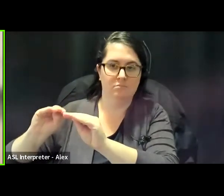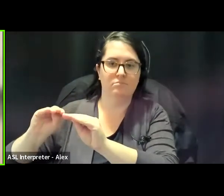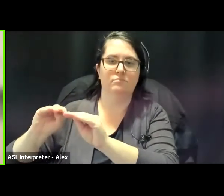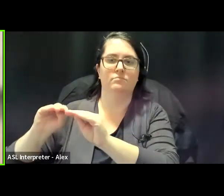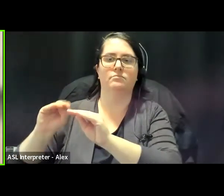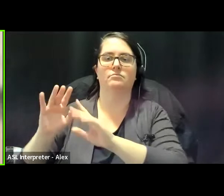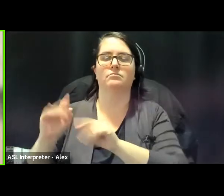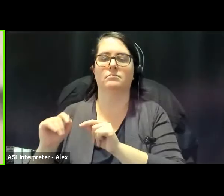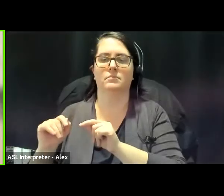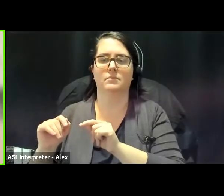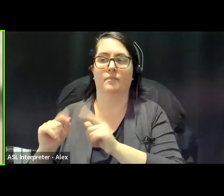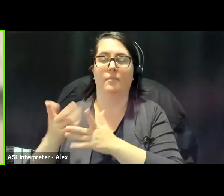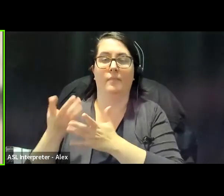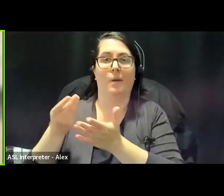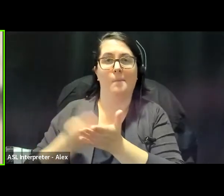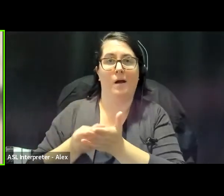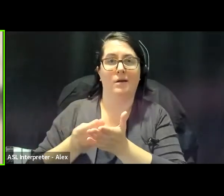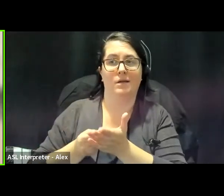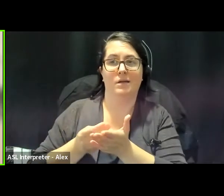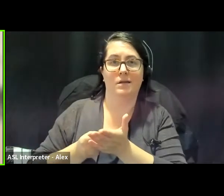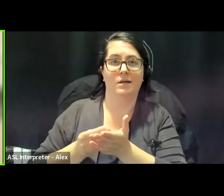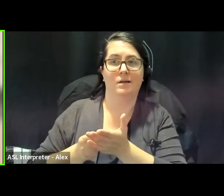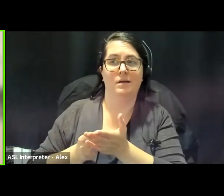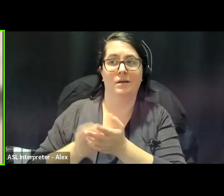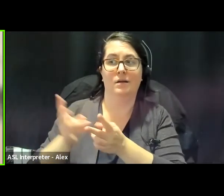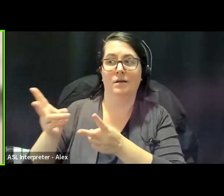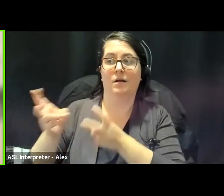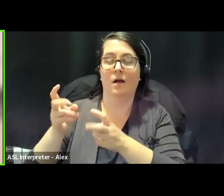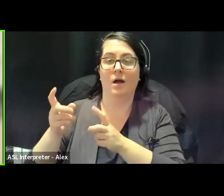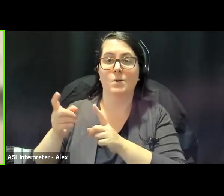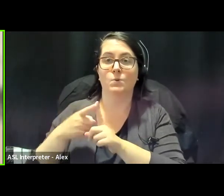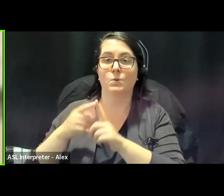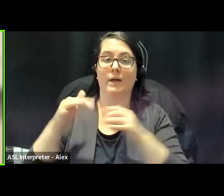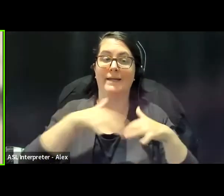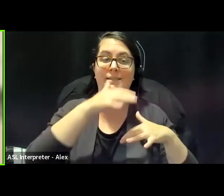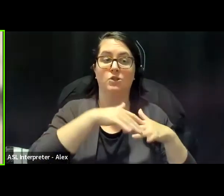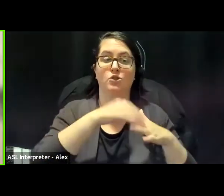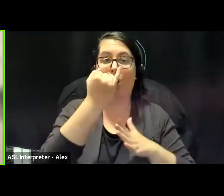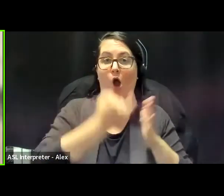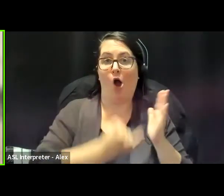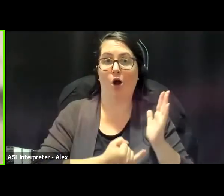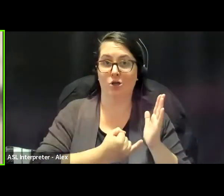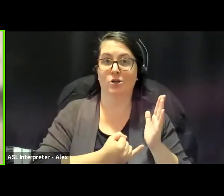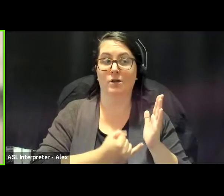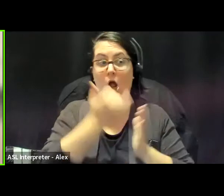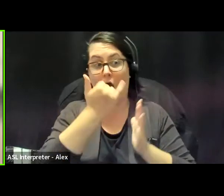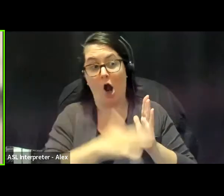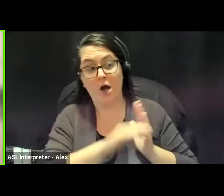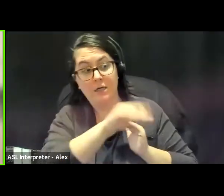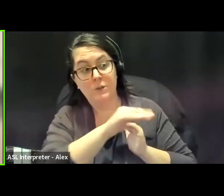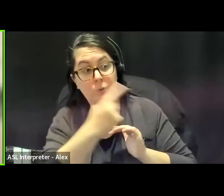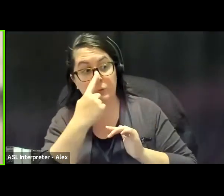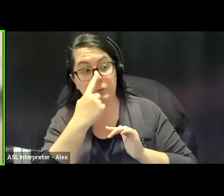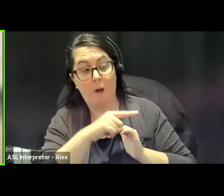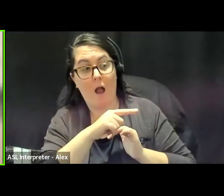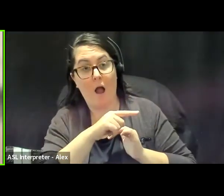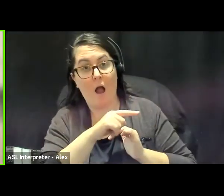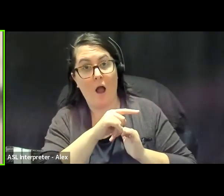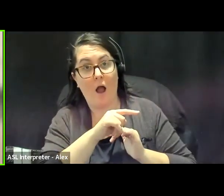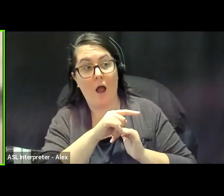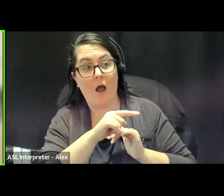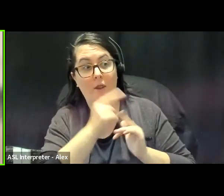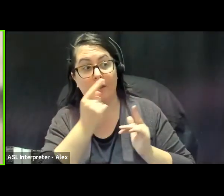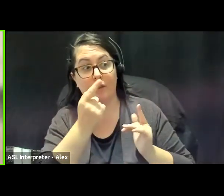um, money to create indigenous art and asking indigenous artists to, you know, give up the, you know, creative